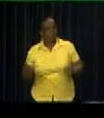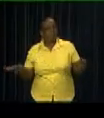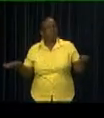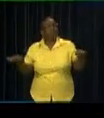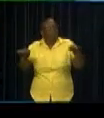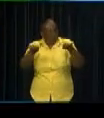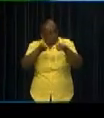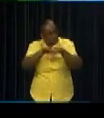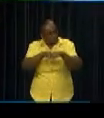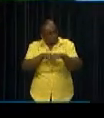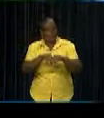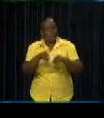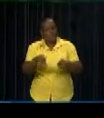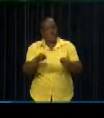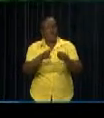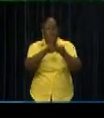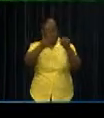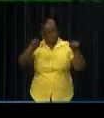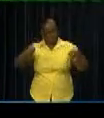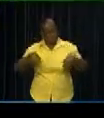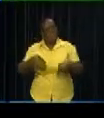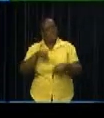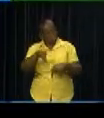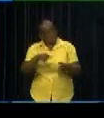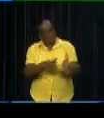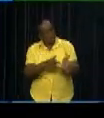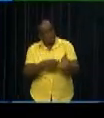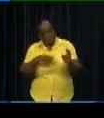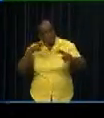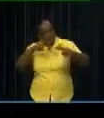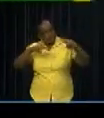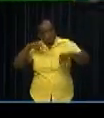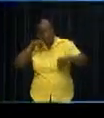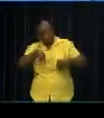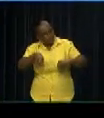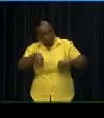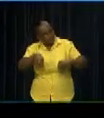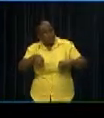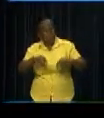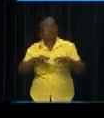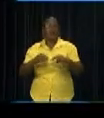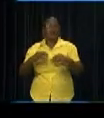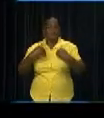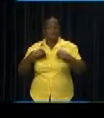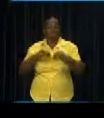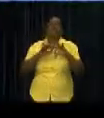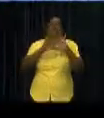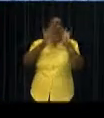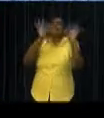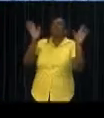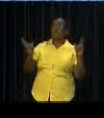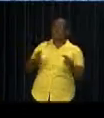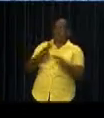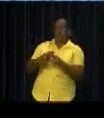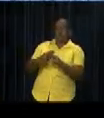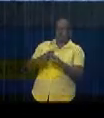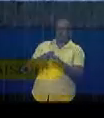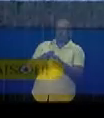the costs caused by the research. Some plot owners say that they are content with Statsoli's cooperation.